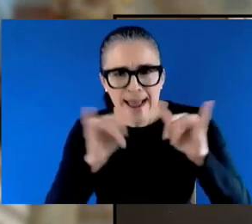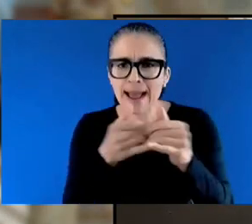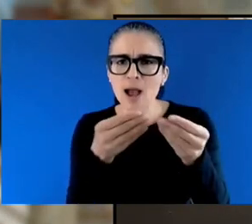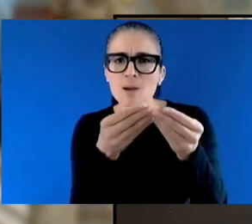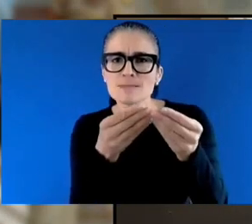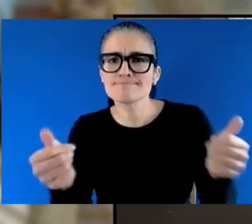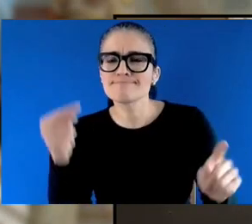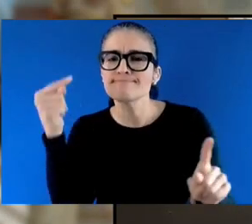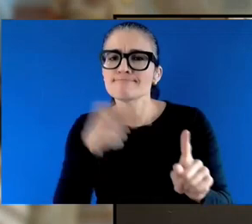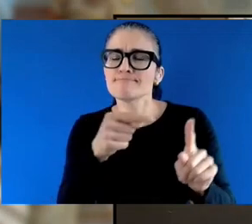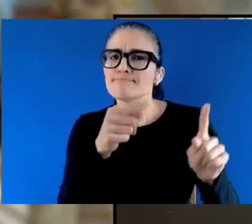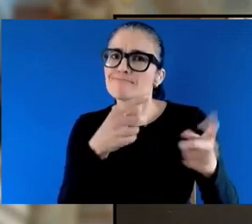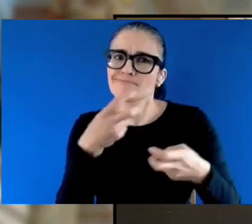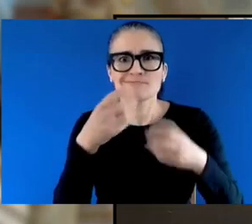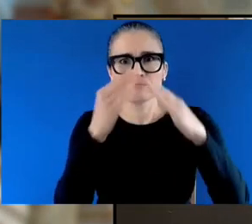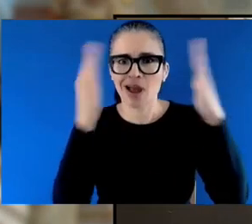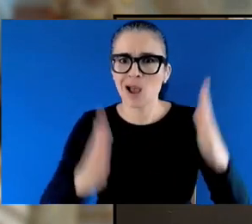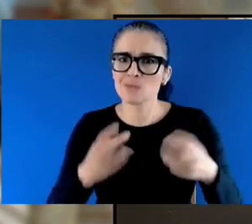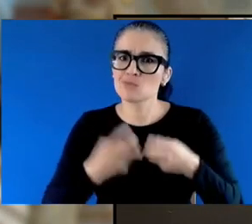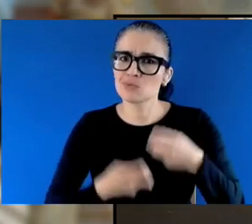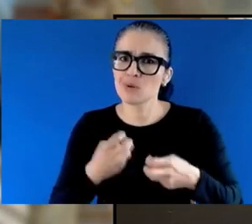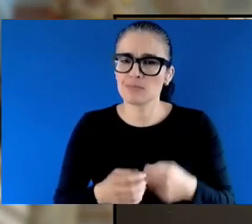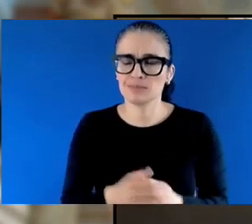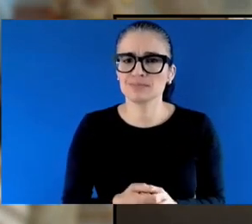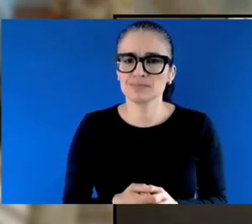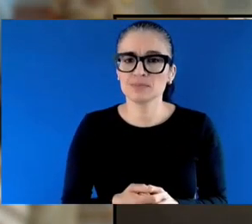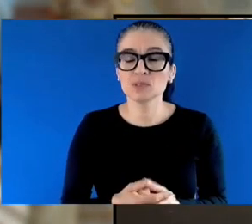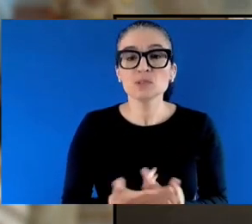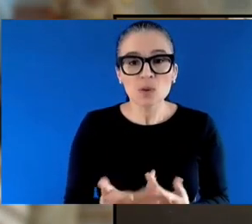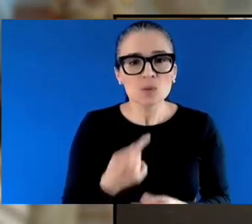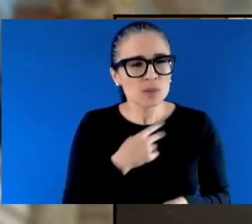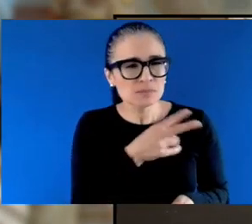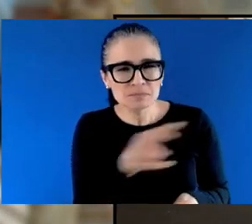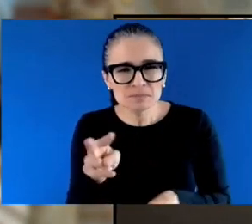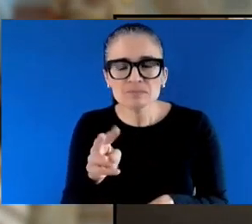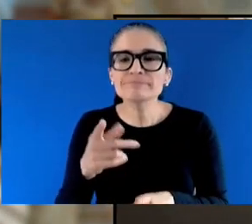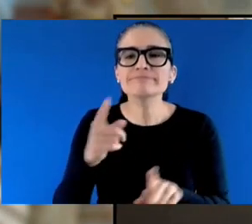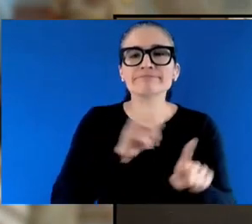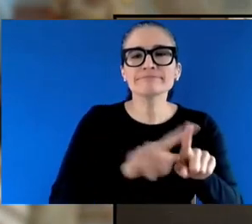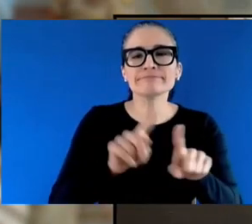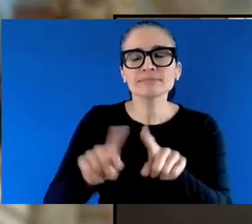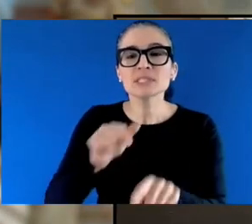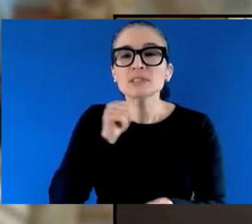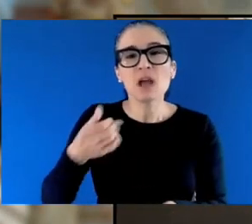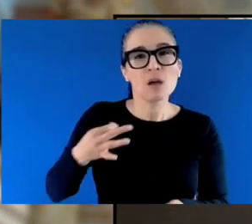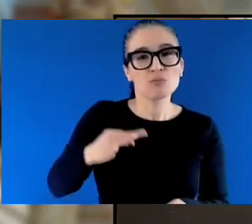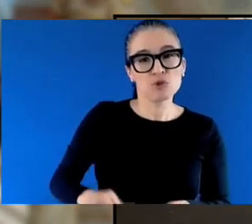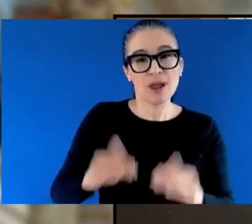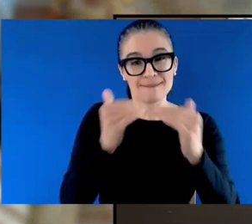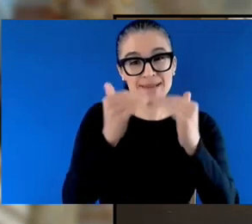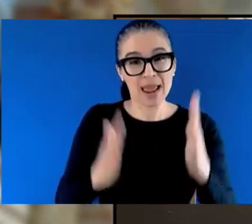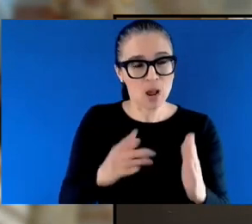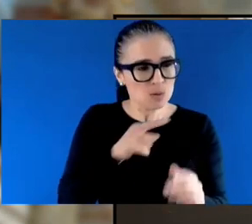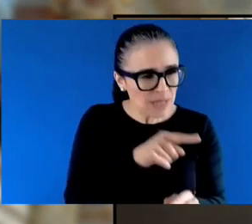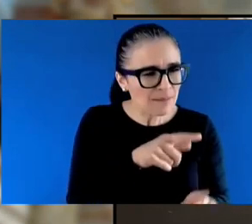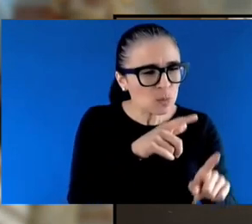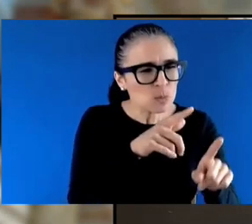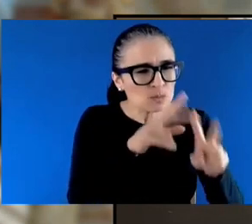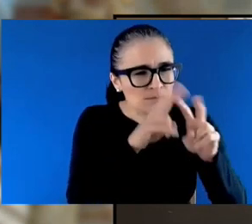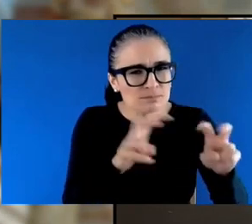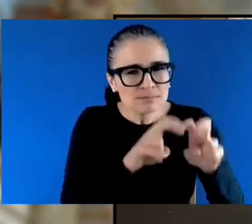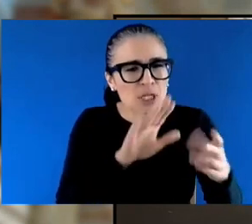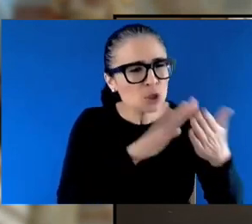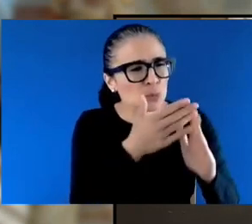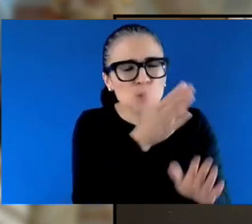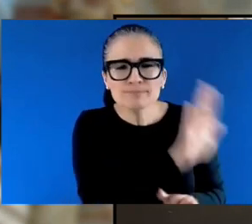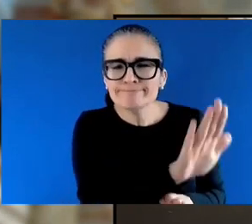communities best. Whether it's through the Community Housing Fund, Housing Hub, BC Builds, or otherwise, I am so grateful for our amazing